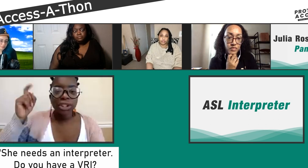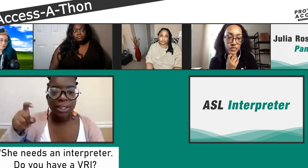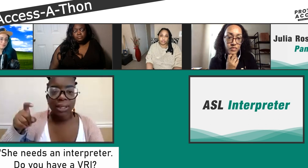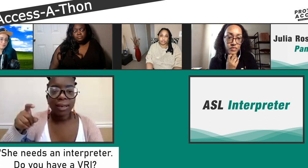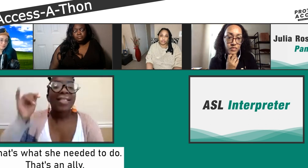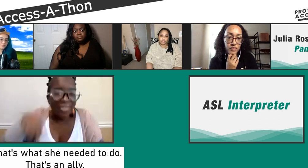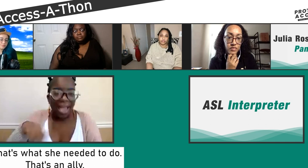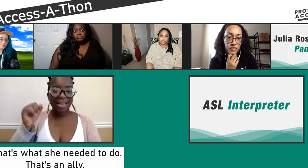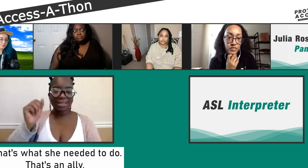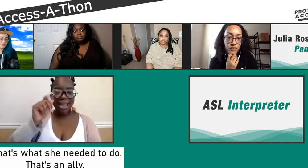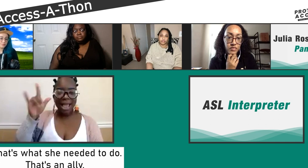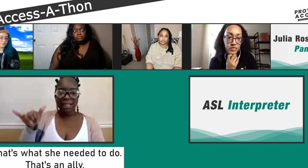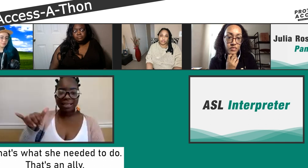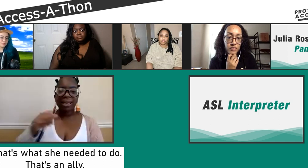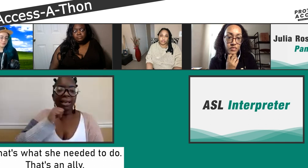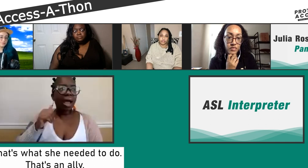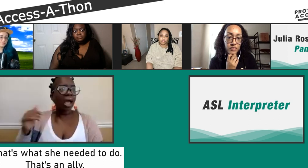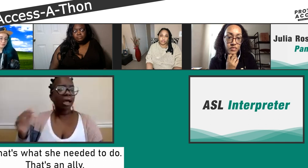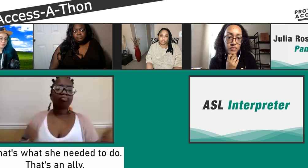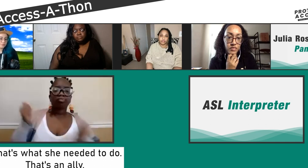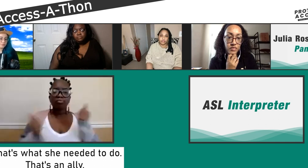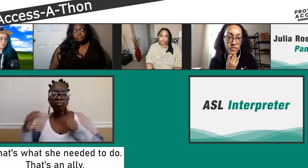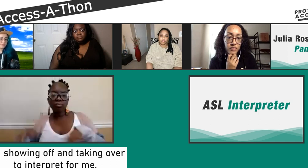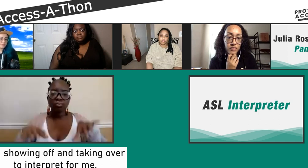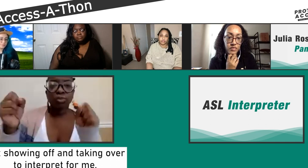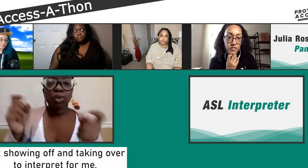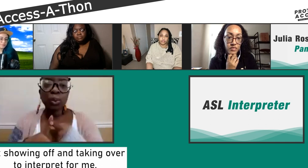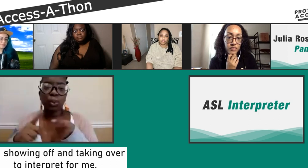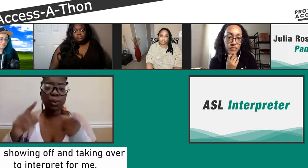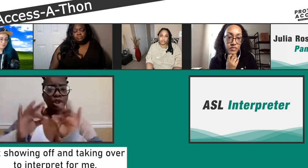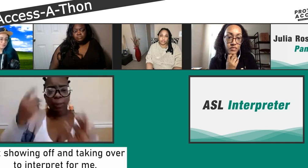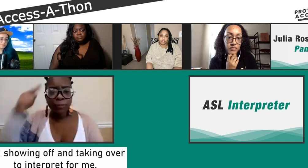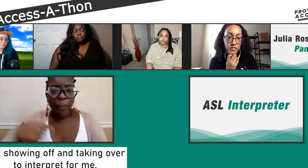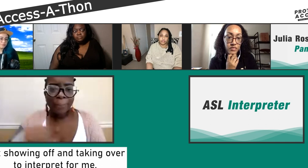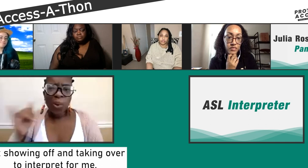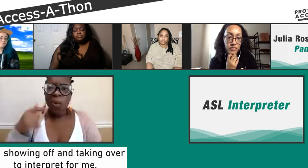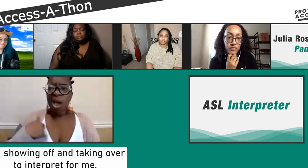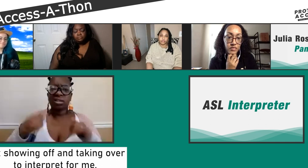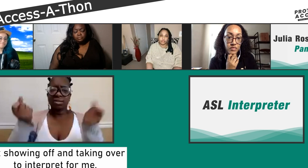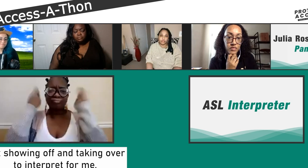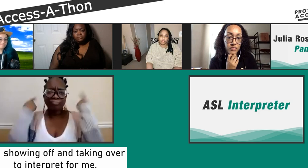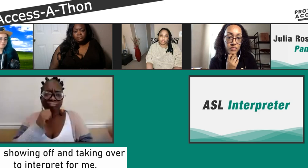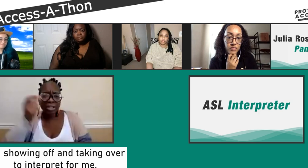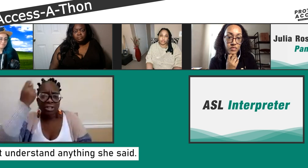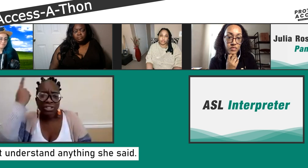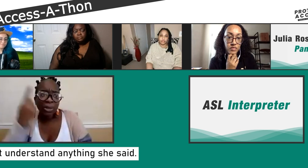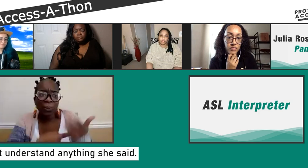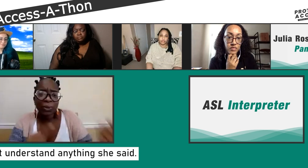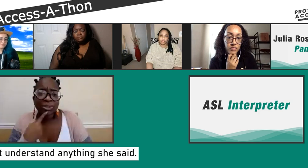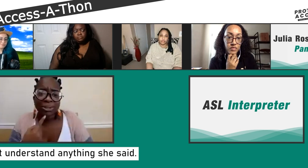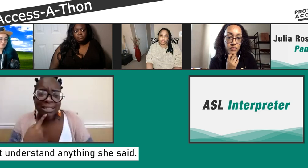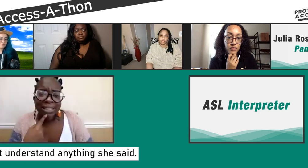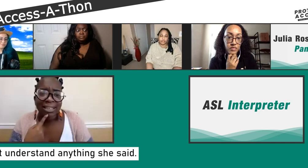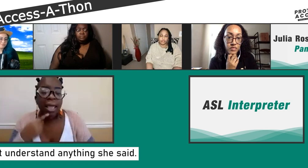service interpreter to come. And that's what an ally is supposed to do, is to advocate for that. Not to take over and interpret for me,